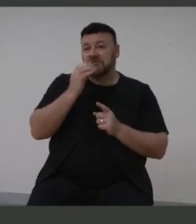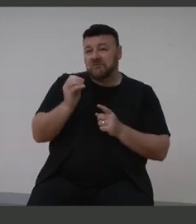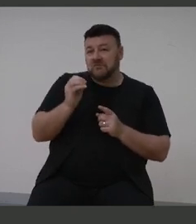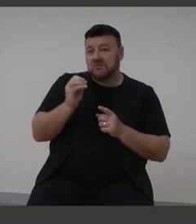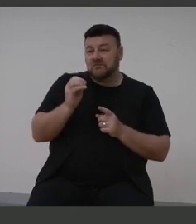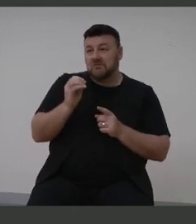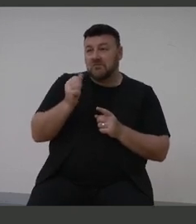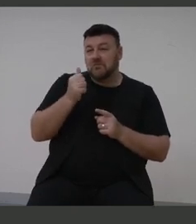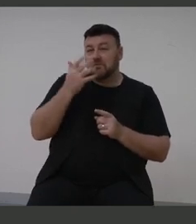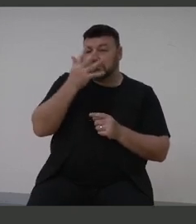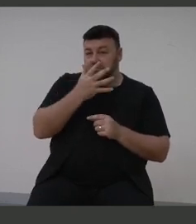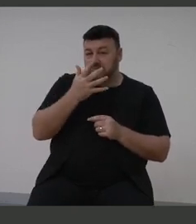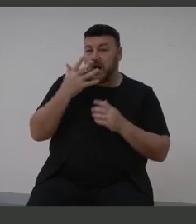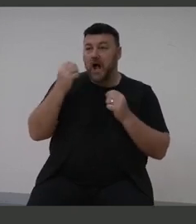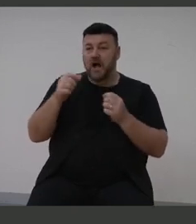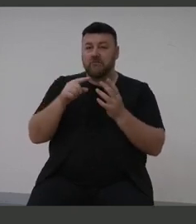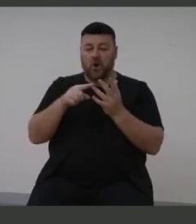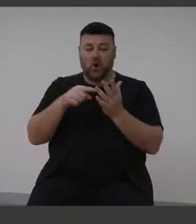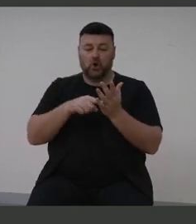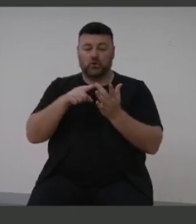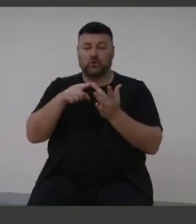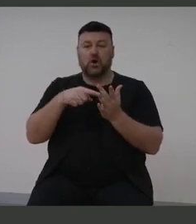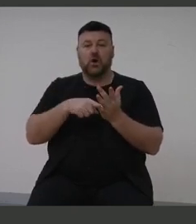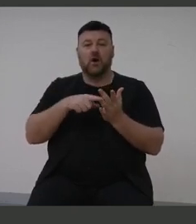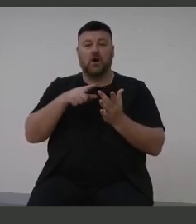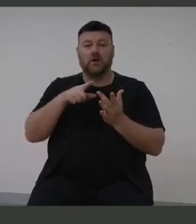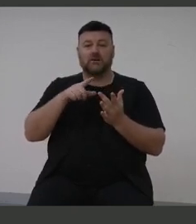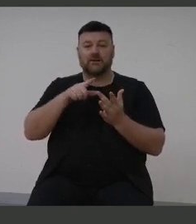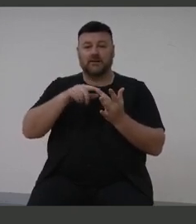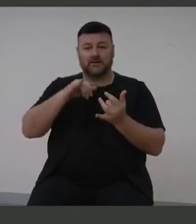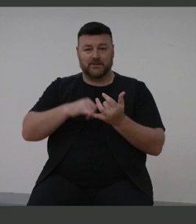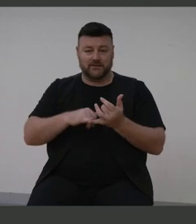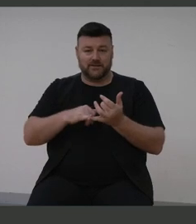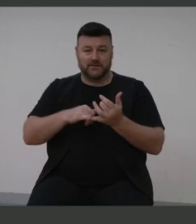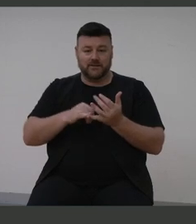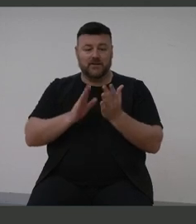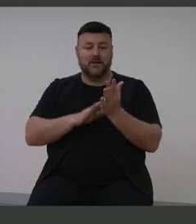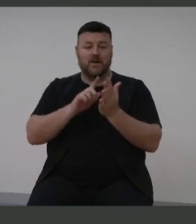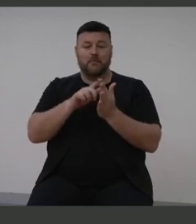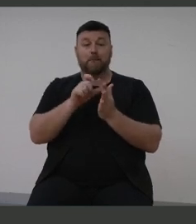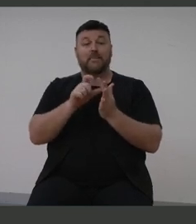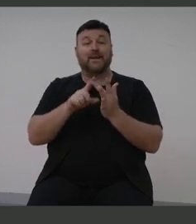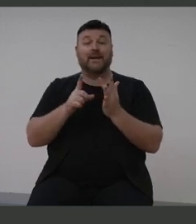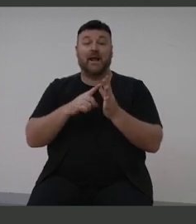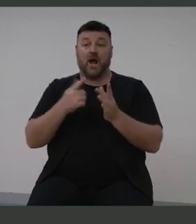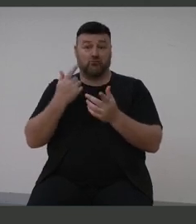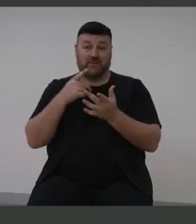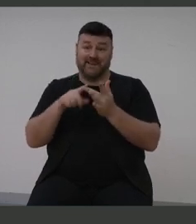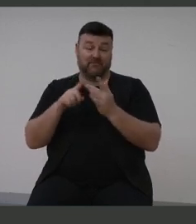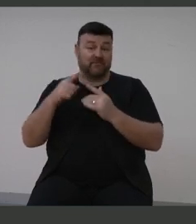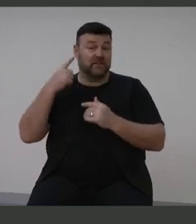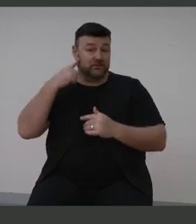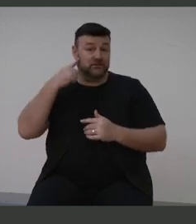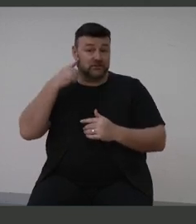complications of otitis media or complications of ear disease. Now, otitis media is just an infection of ear.